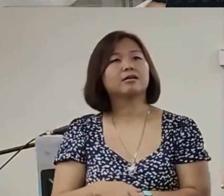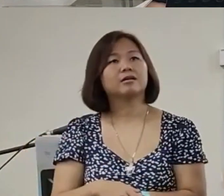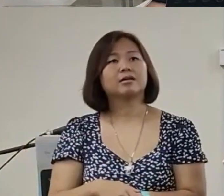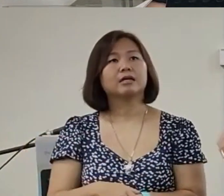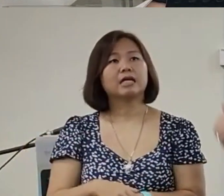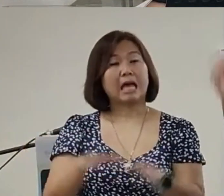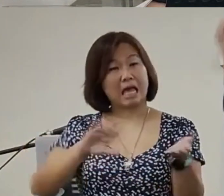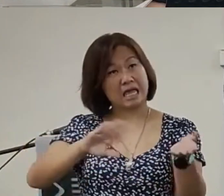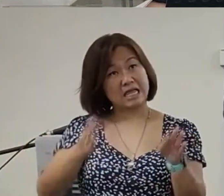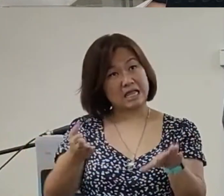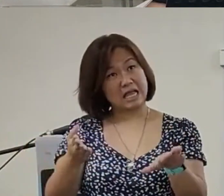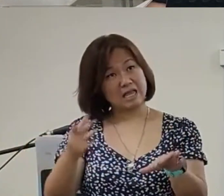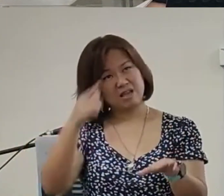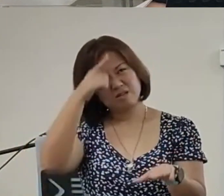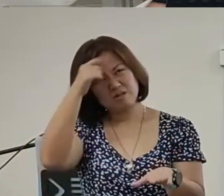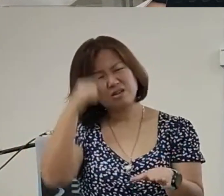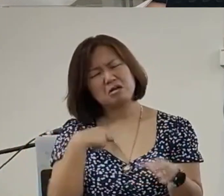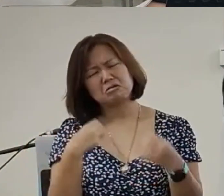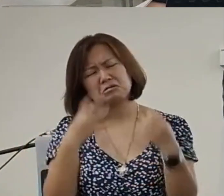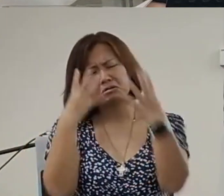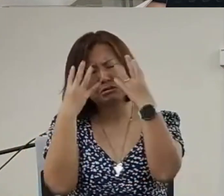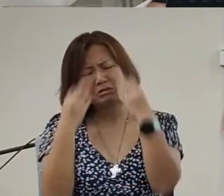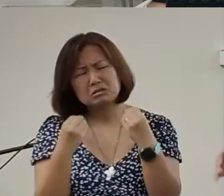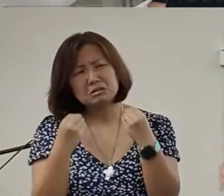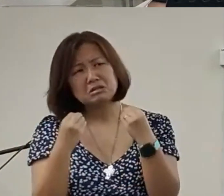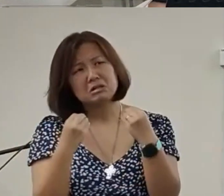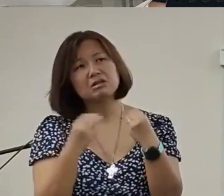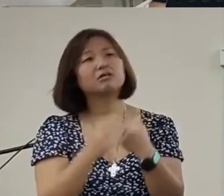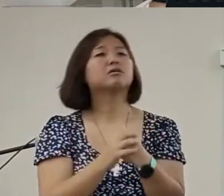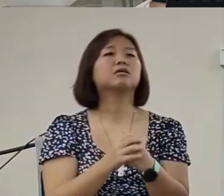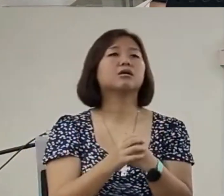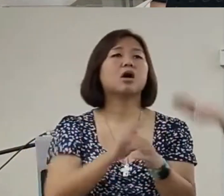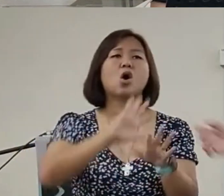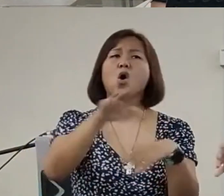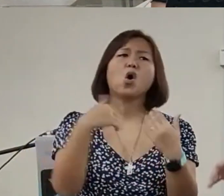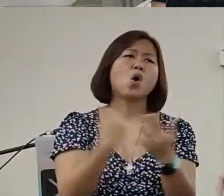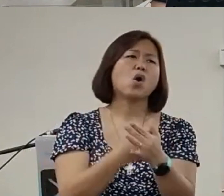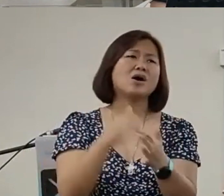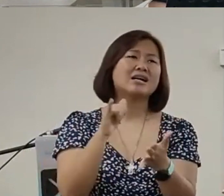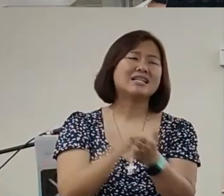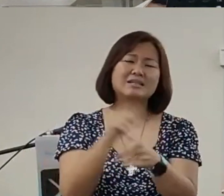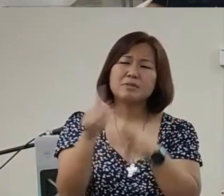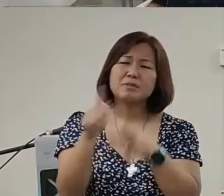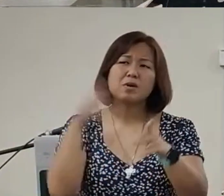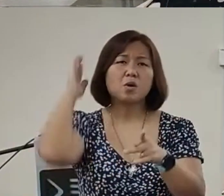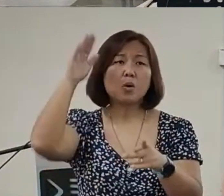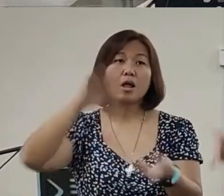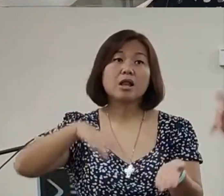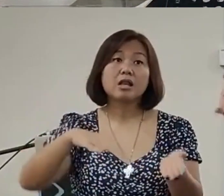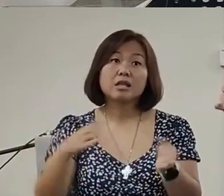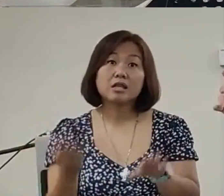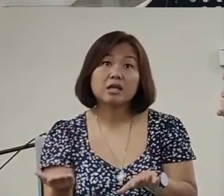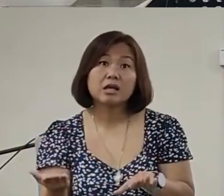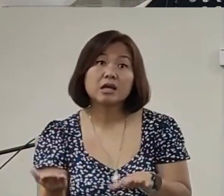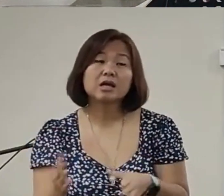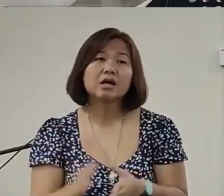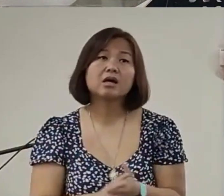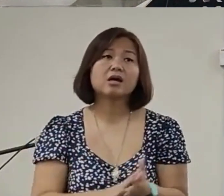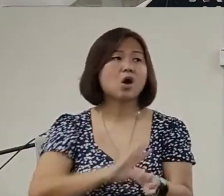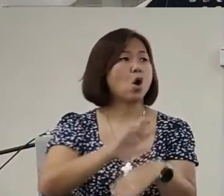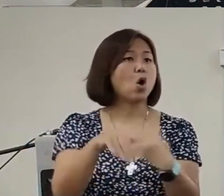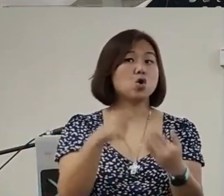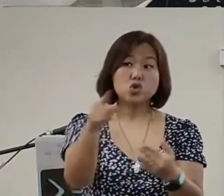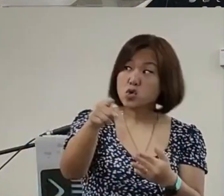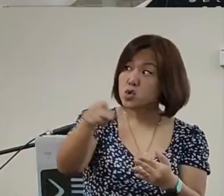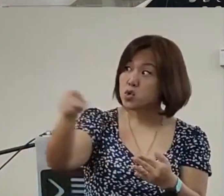sensebecause I grew upwith her musicI was inspired by herall these great peopleis going to diebecause listenall